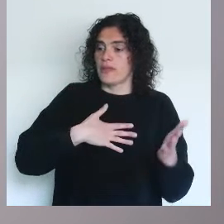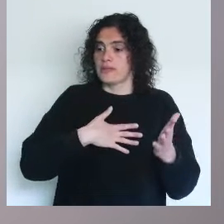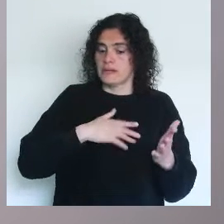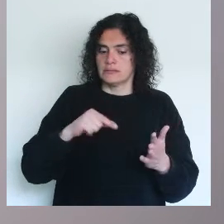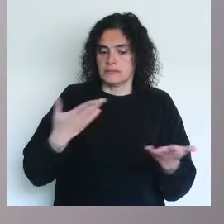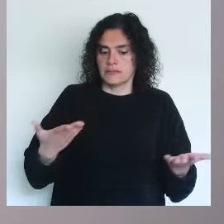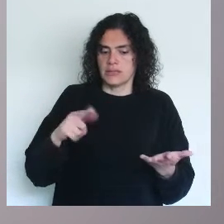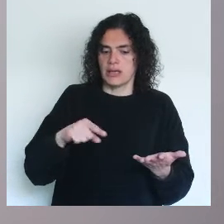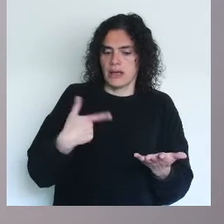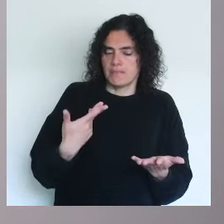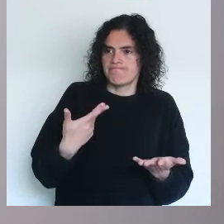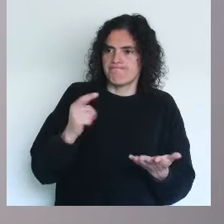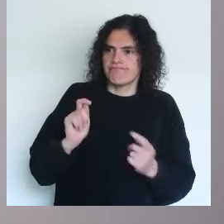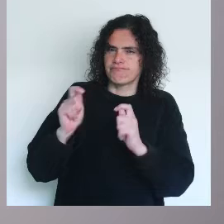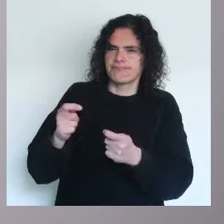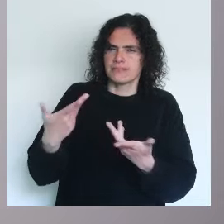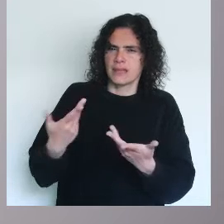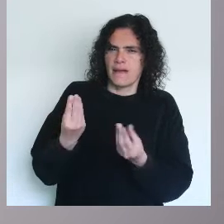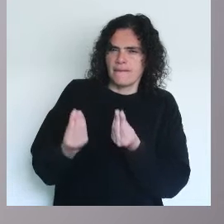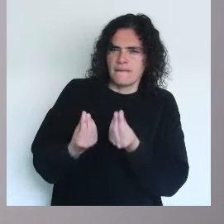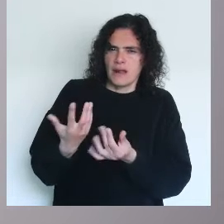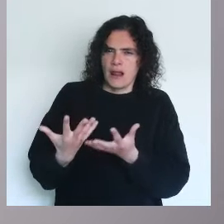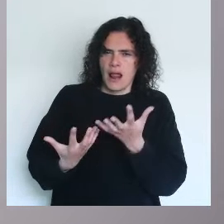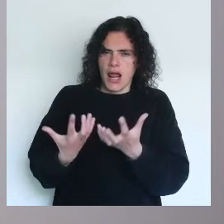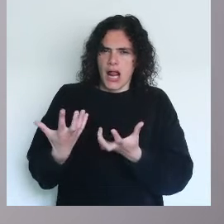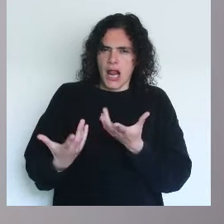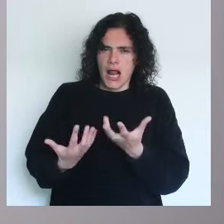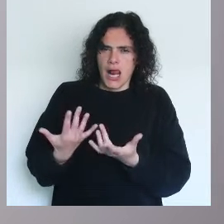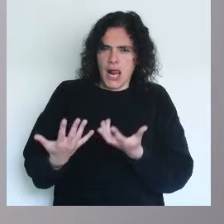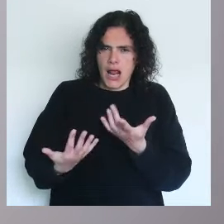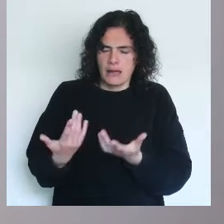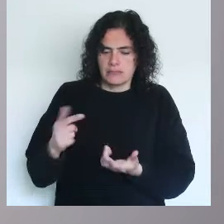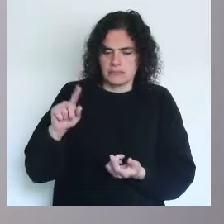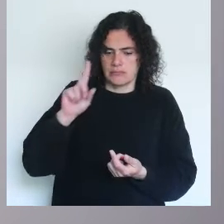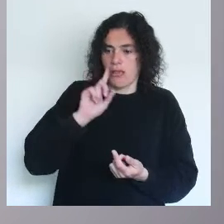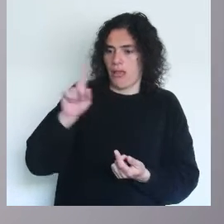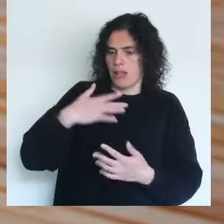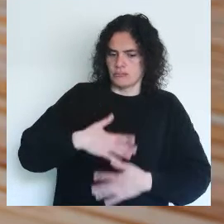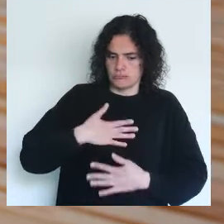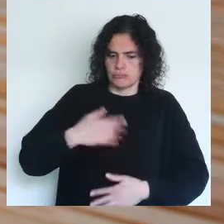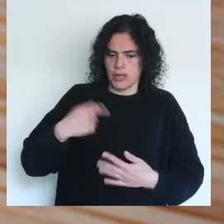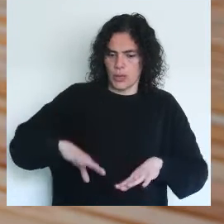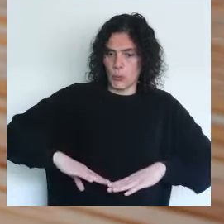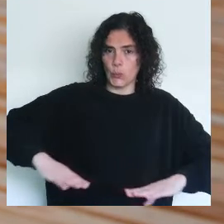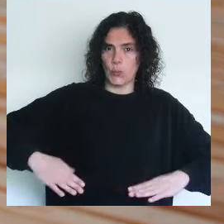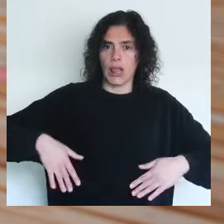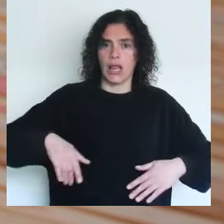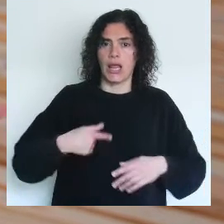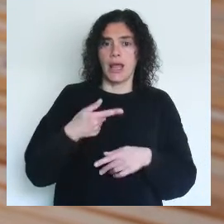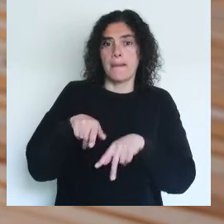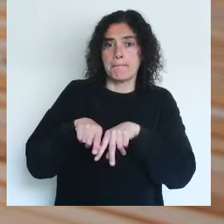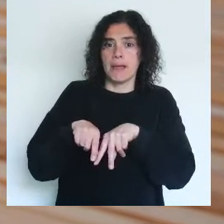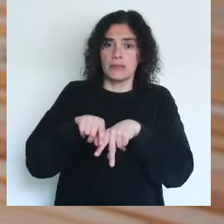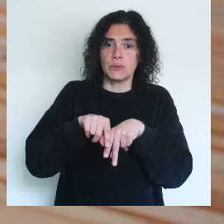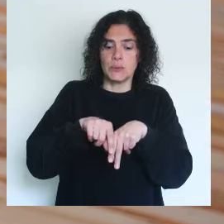which is very much charged with eroticism. And she's dressed, she has a tutu, she has